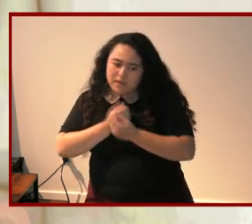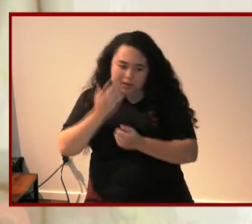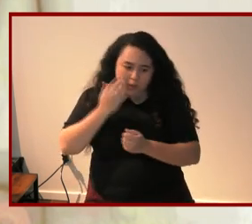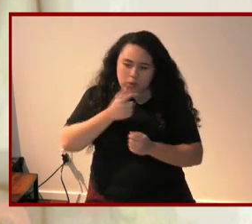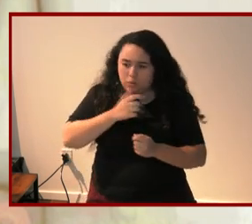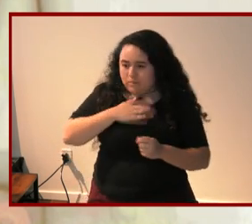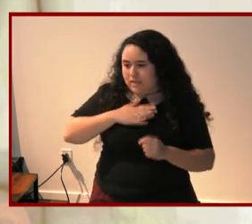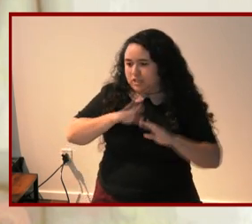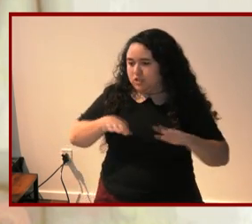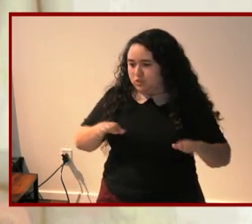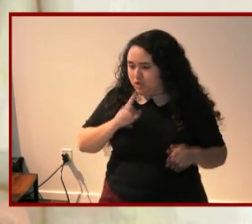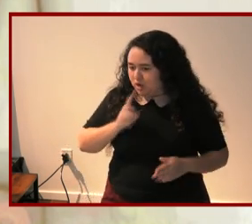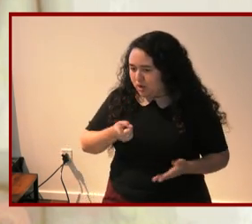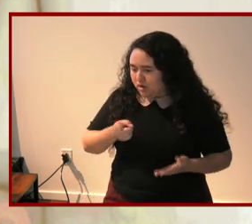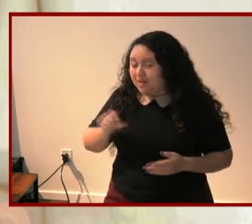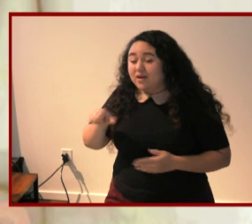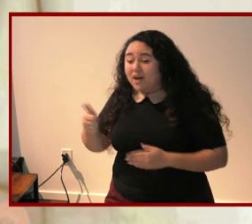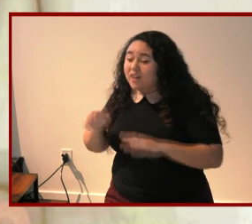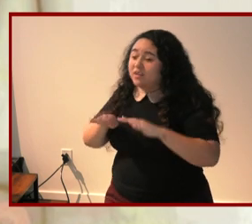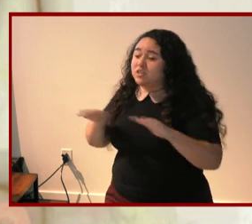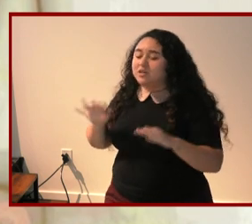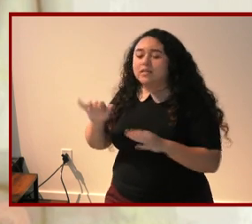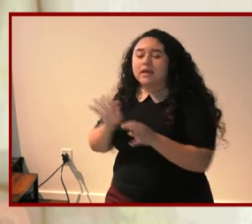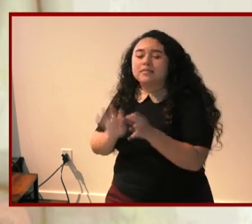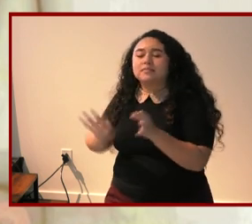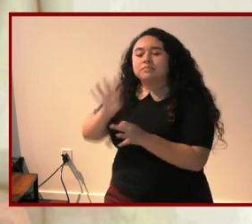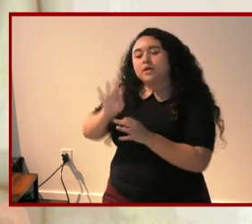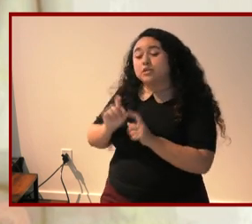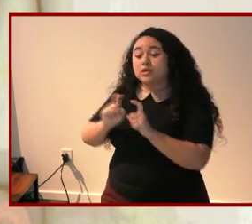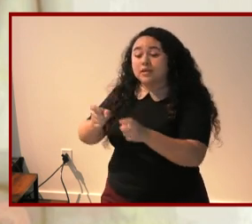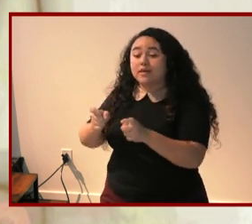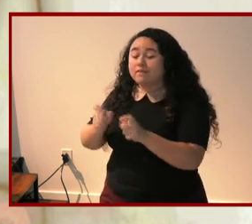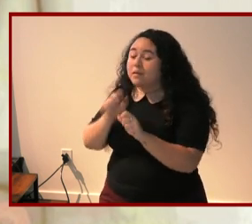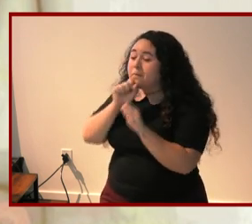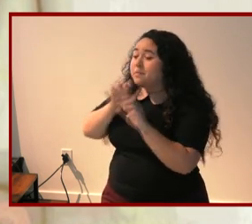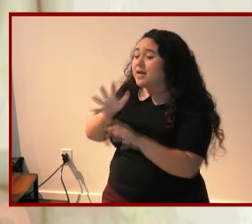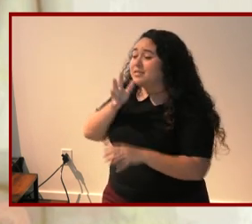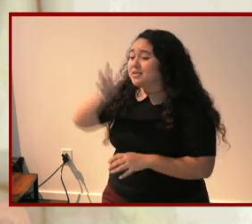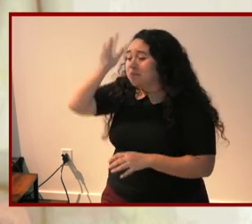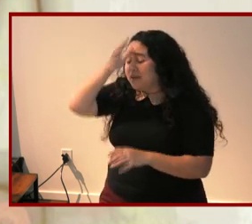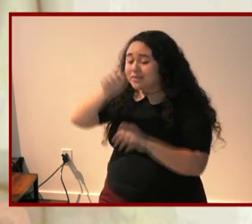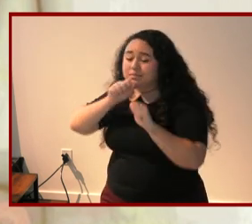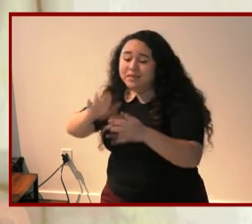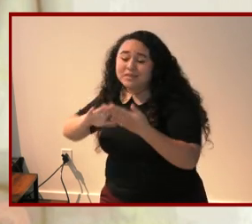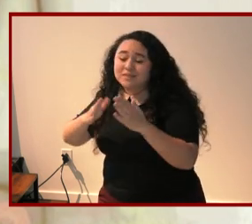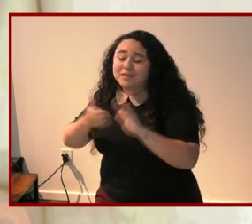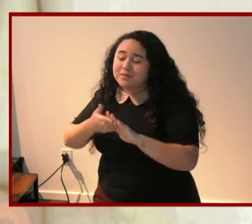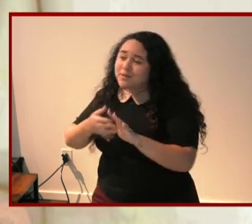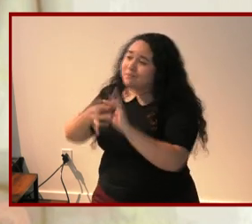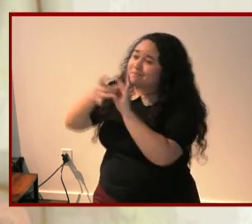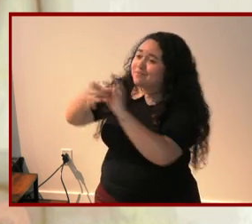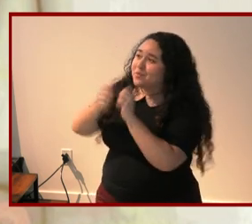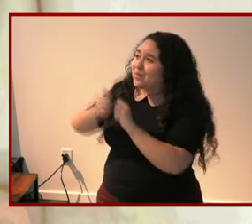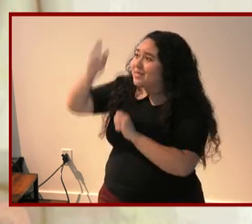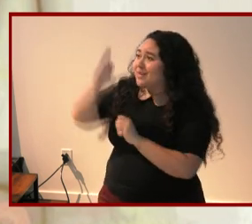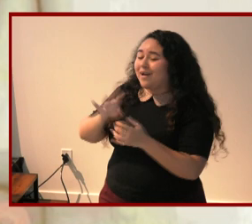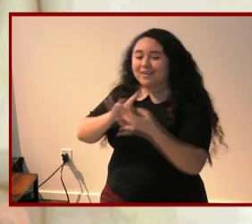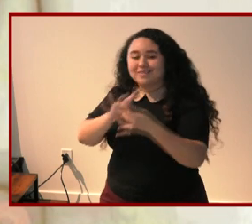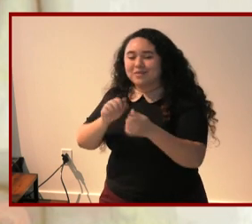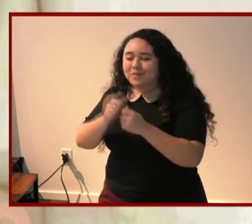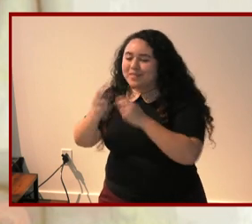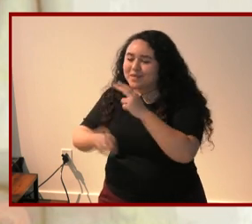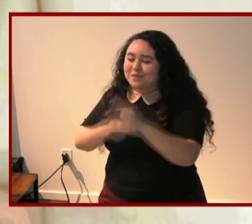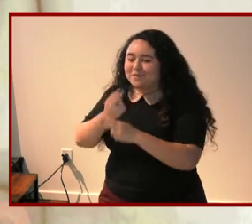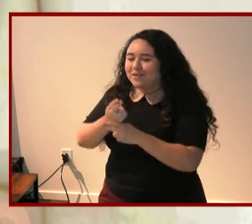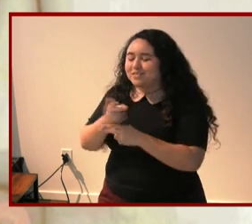other children are sort of spiritual gifts who bless their parents and communities bringing them closer to god or the universe or